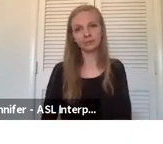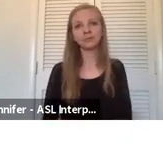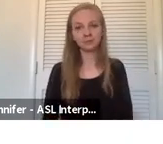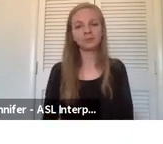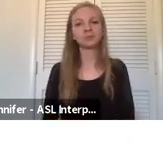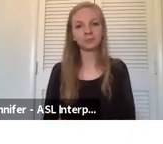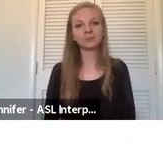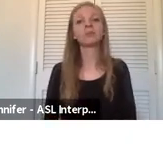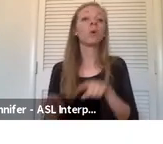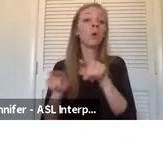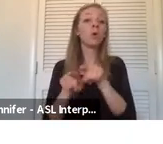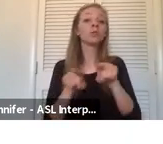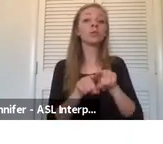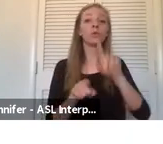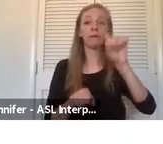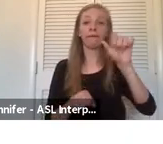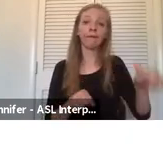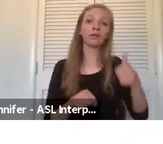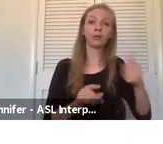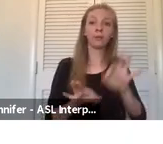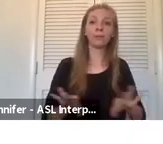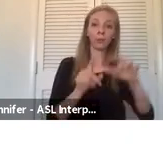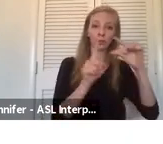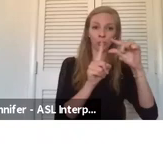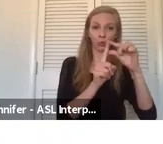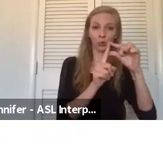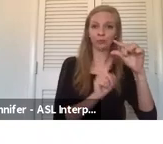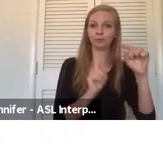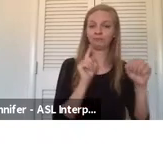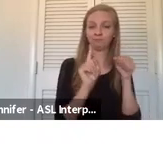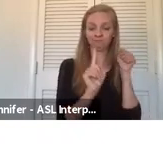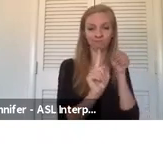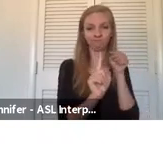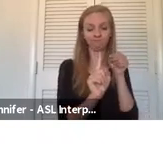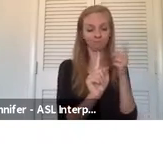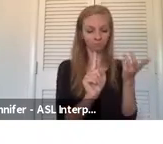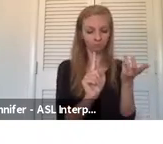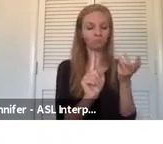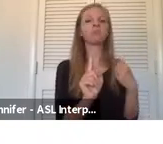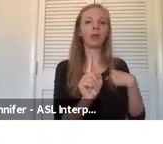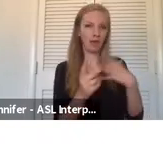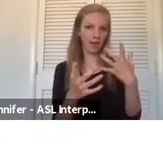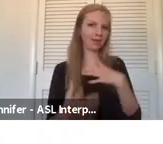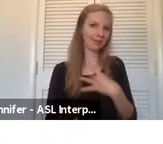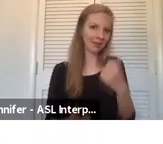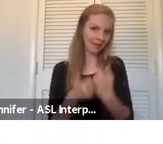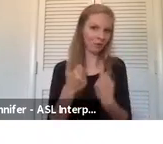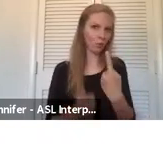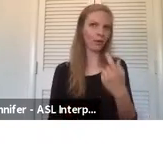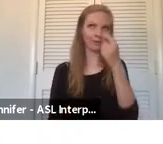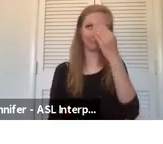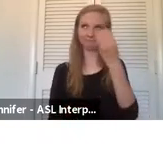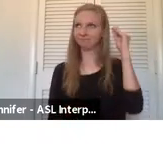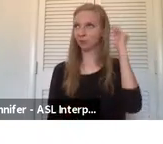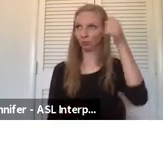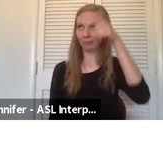Also another important term that I'd like everyone to kind of keep in the back of